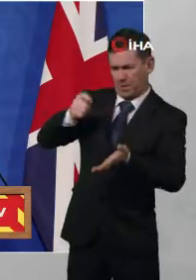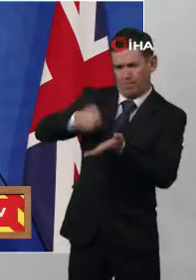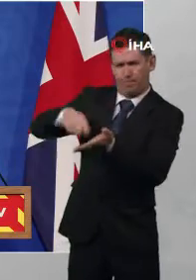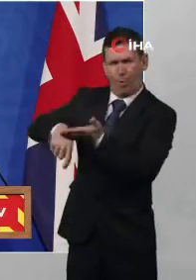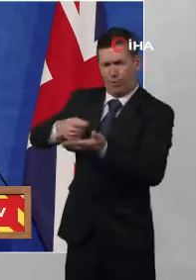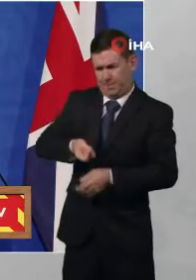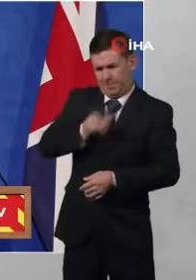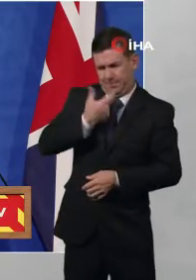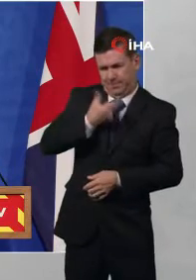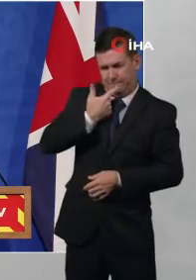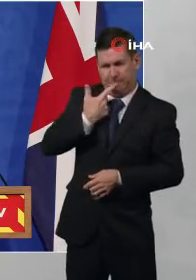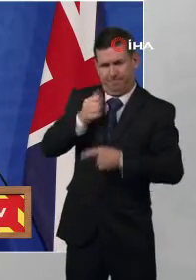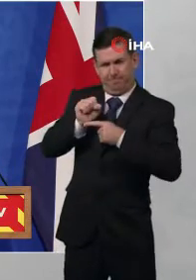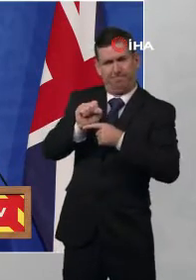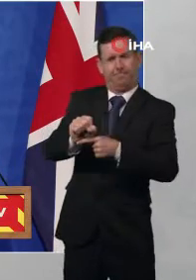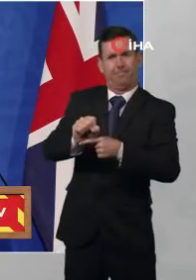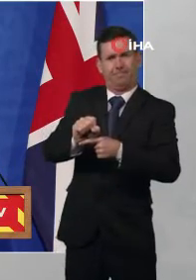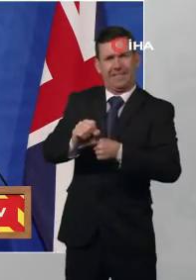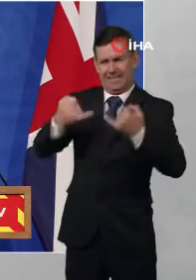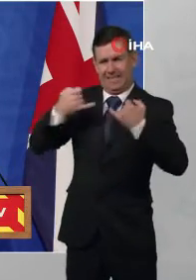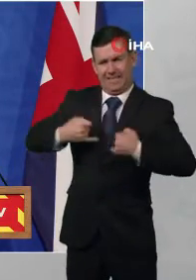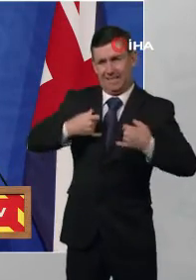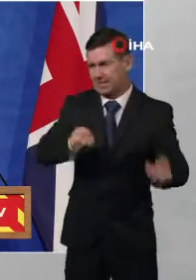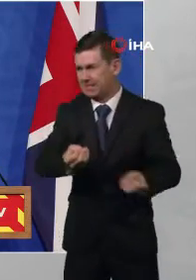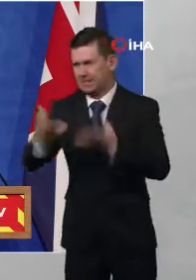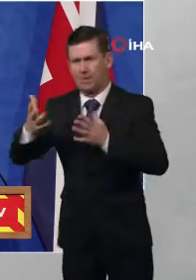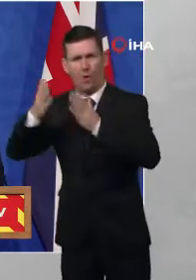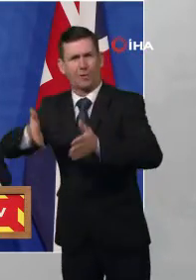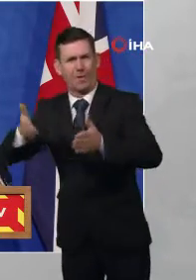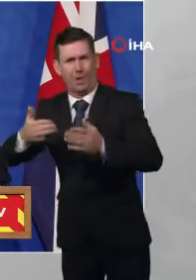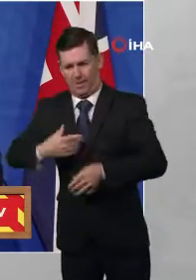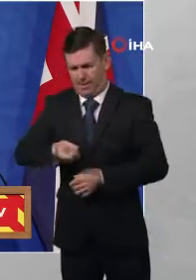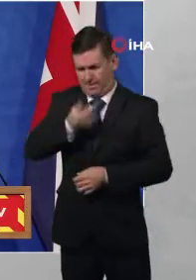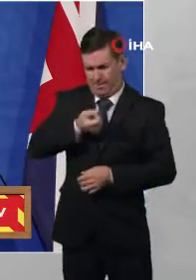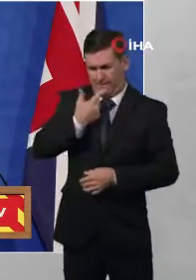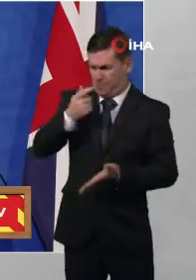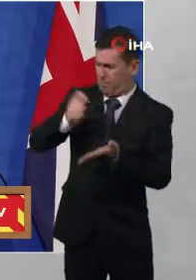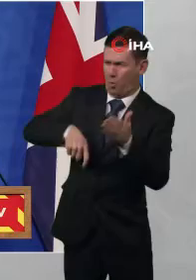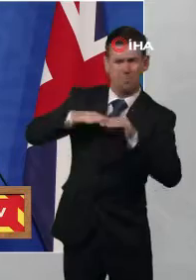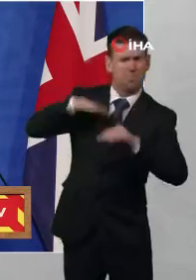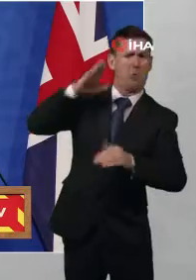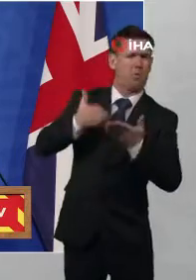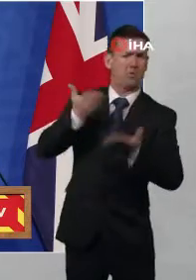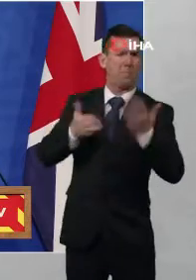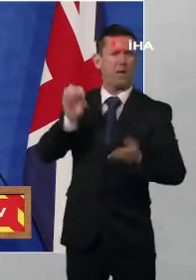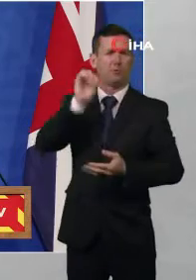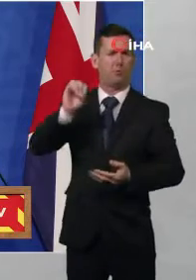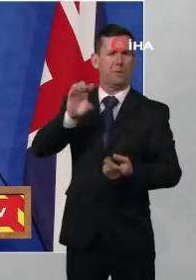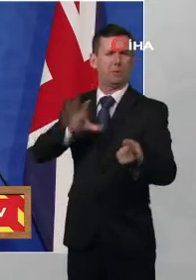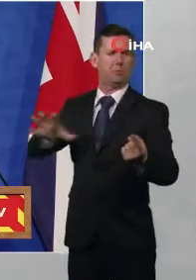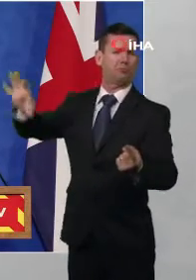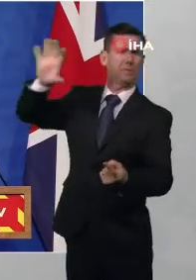which reduce your chances of going to hospital once you've caught Covid. We're mobilising our volunteers, the